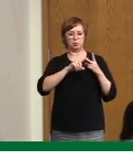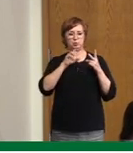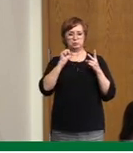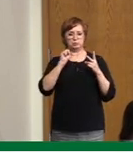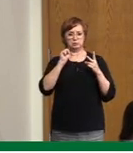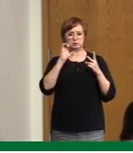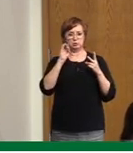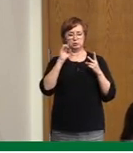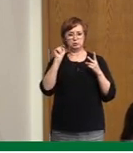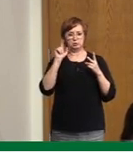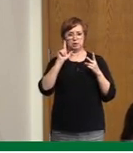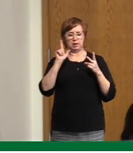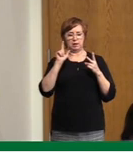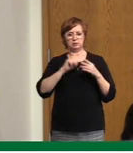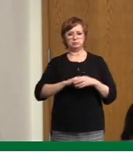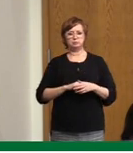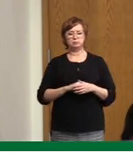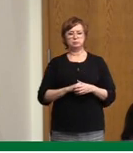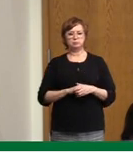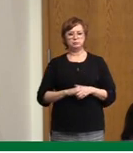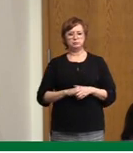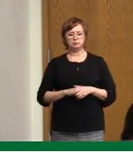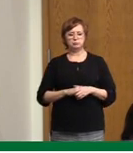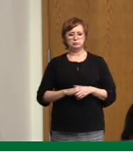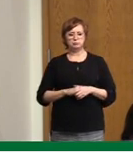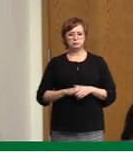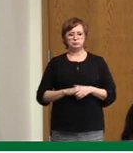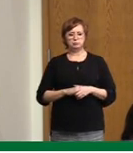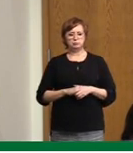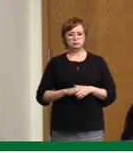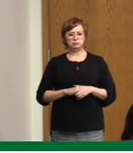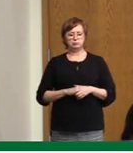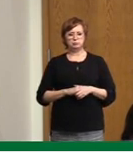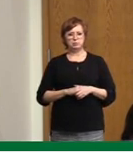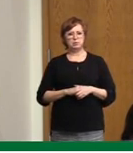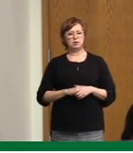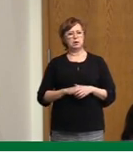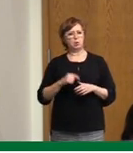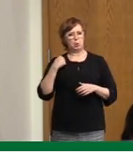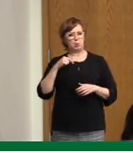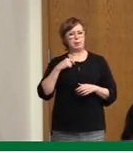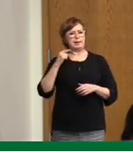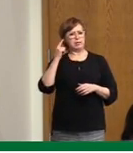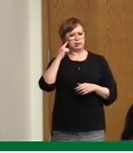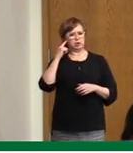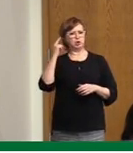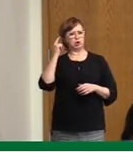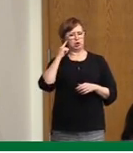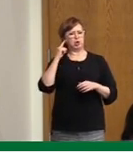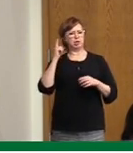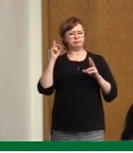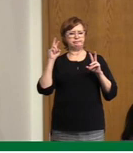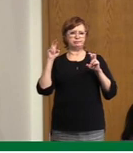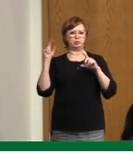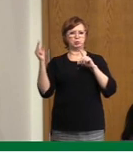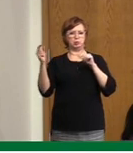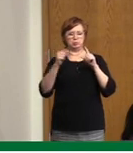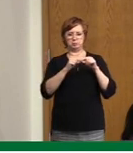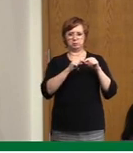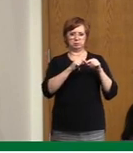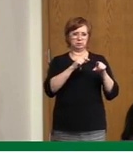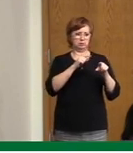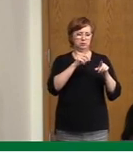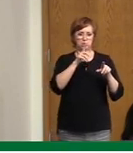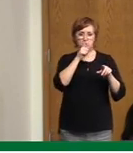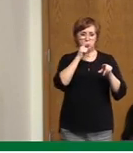tracing. We're hearing a lot of things that contact tracing is behind. There's a lot of work to do and not enough people to do it, that kind of